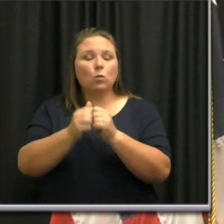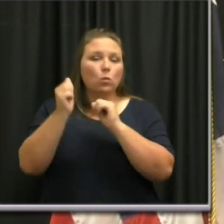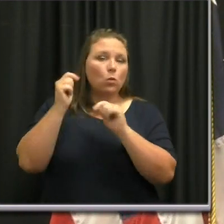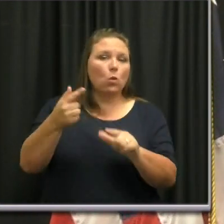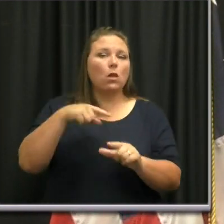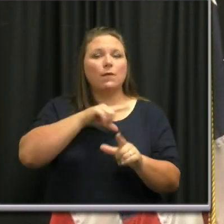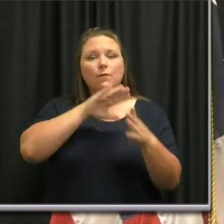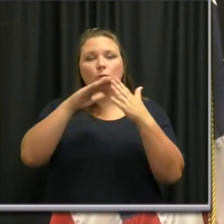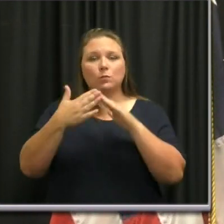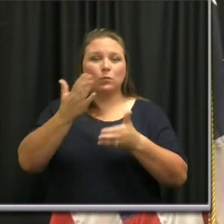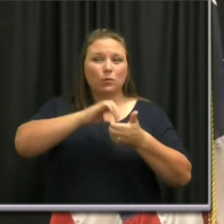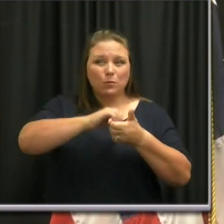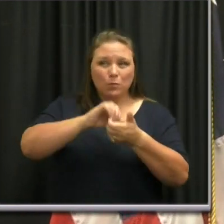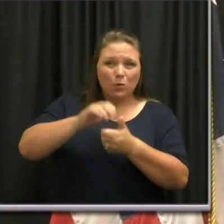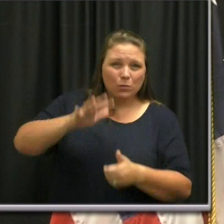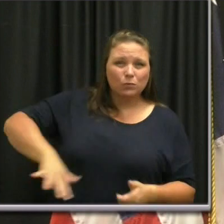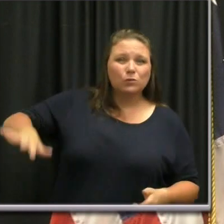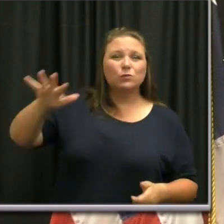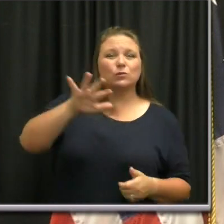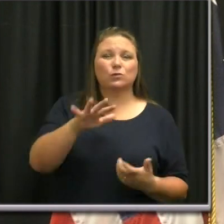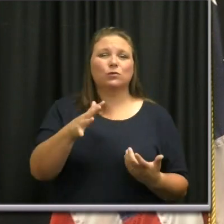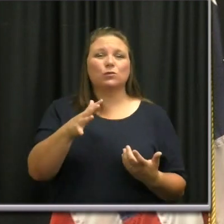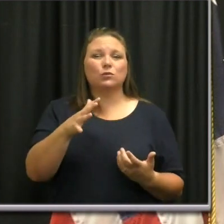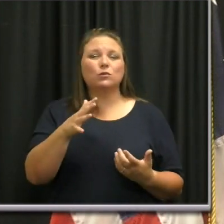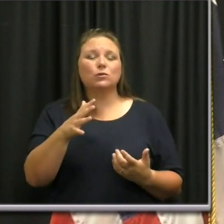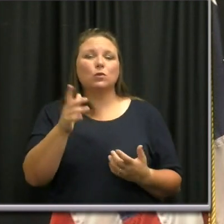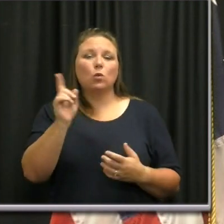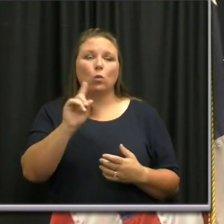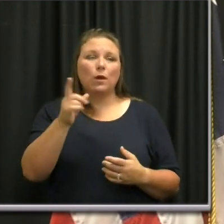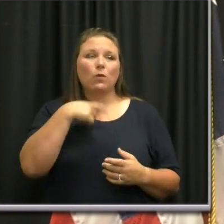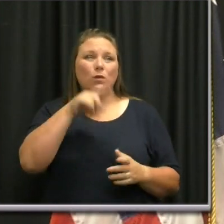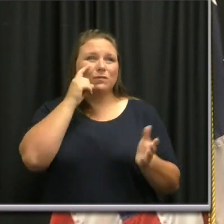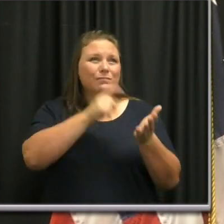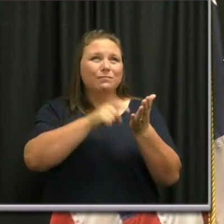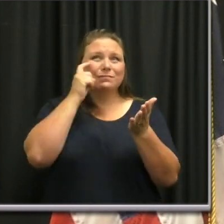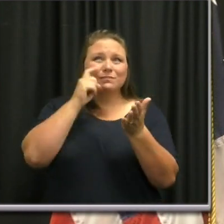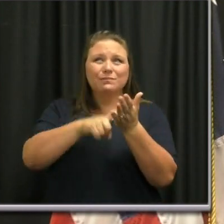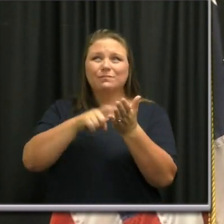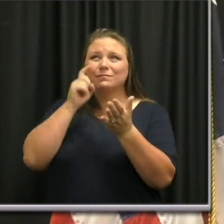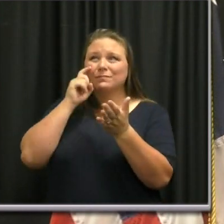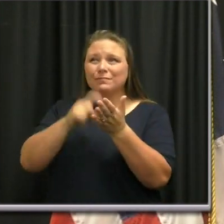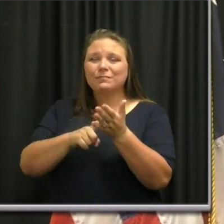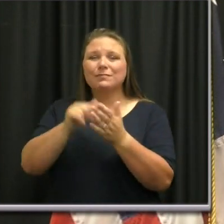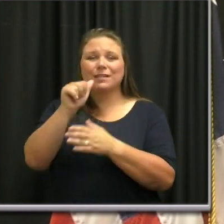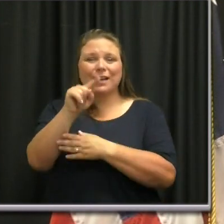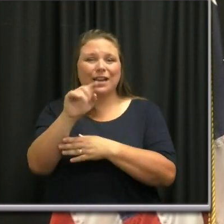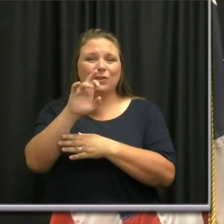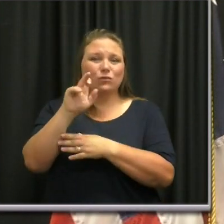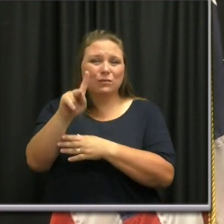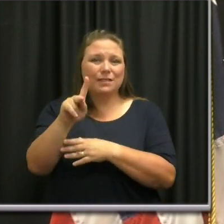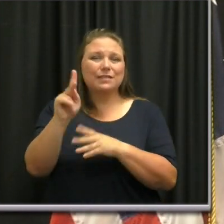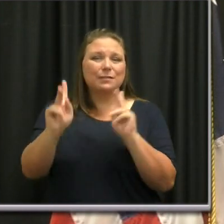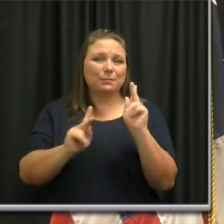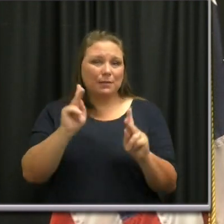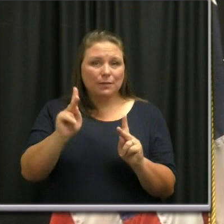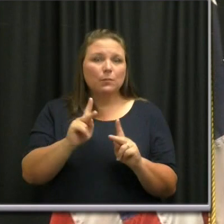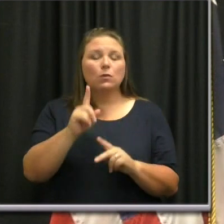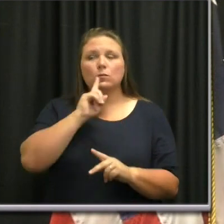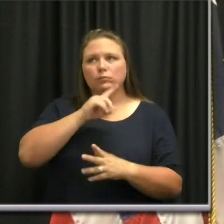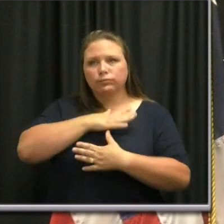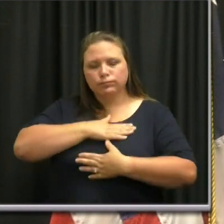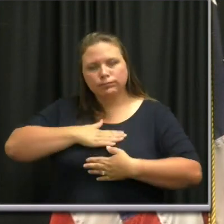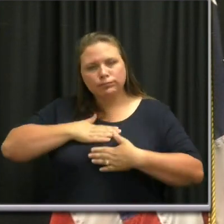of our community partners in all of these areas where we've identified, at-risk Nashvilleians. And we really